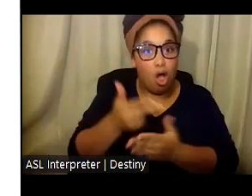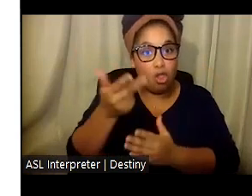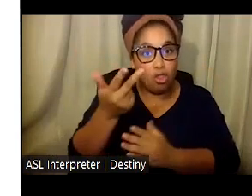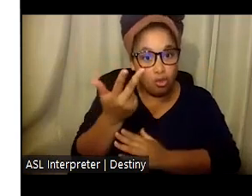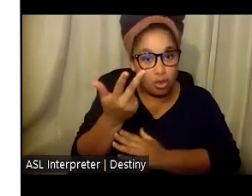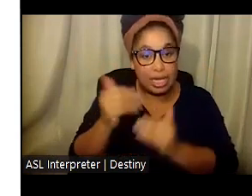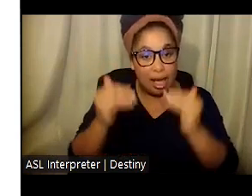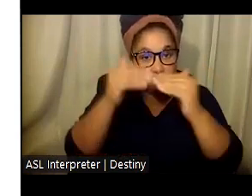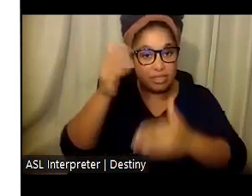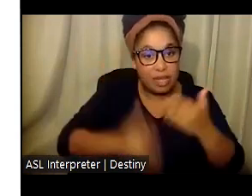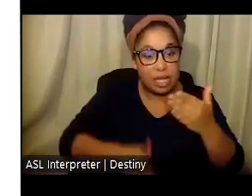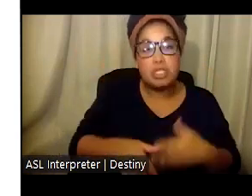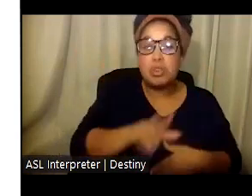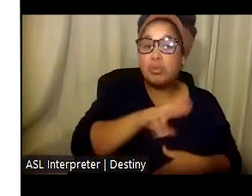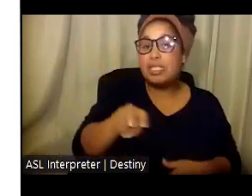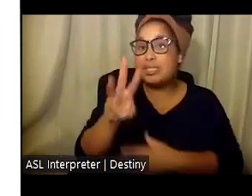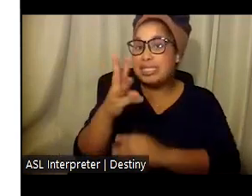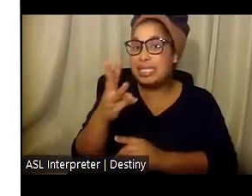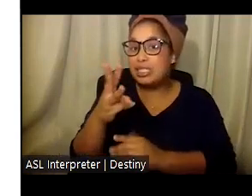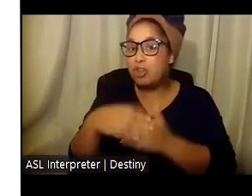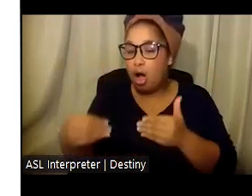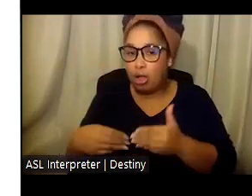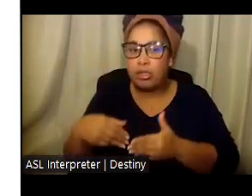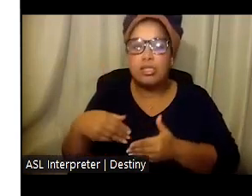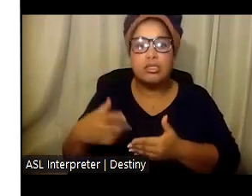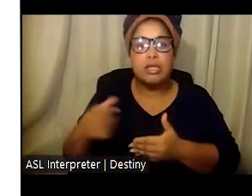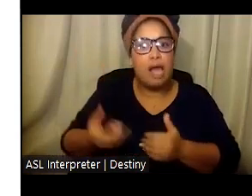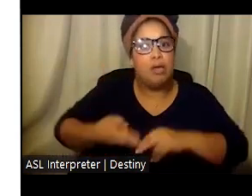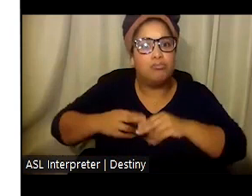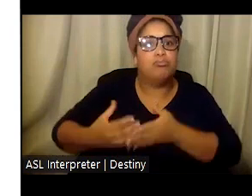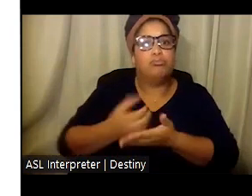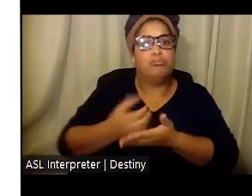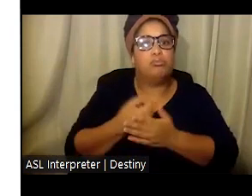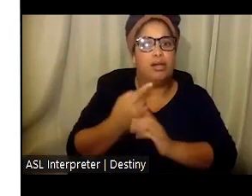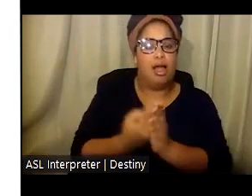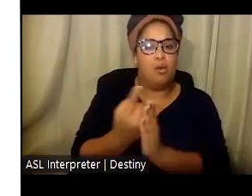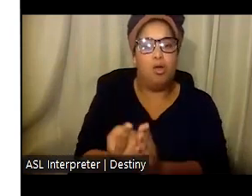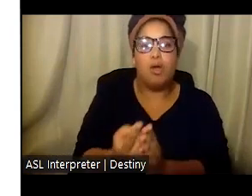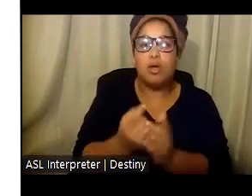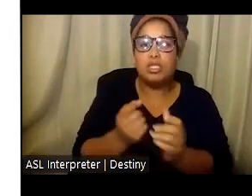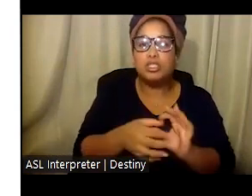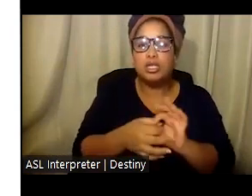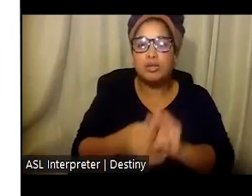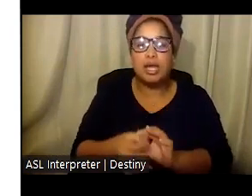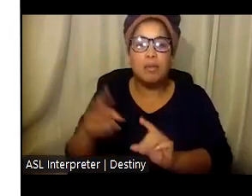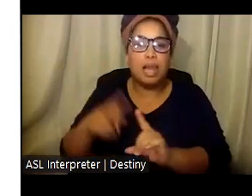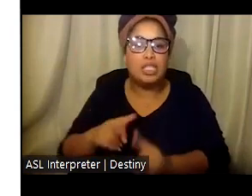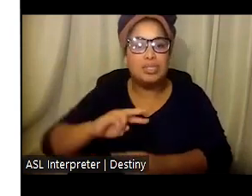additional $3 to $6 per hour could be earned, which would apply to second or third jobs as well.